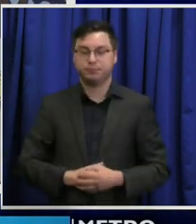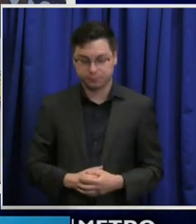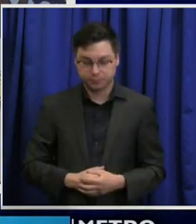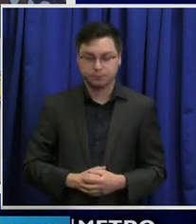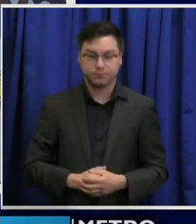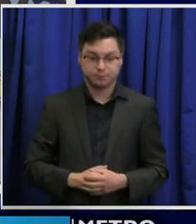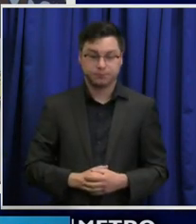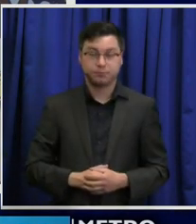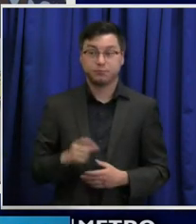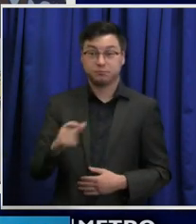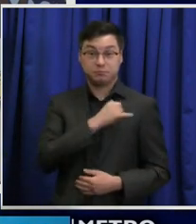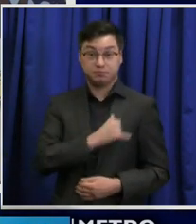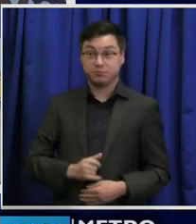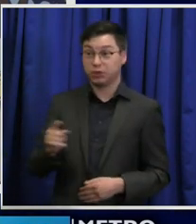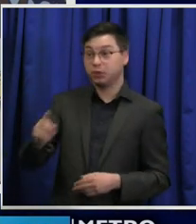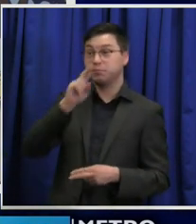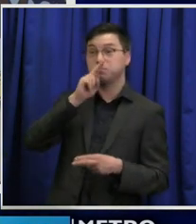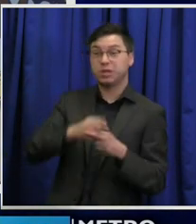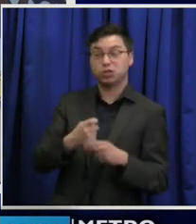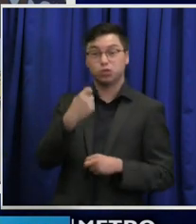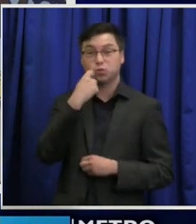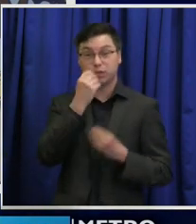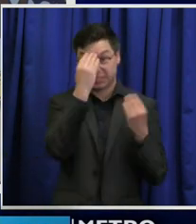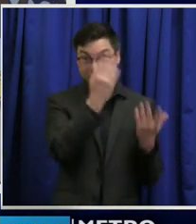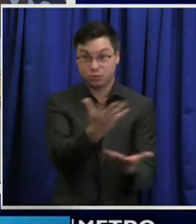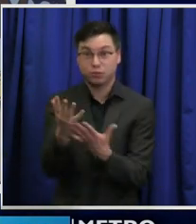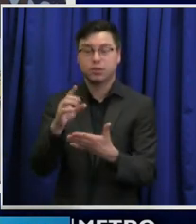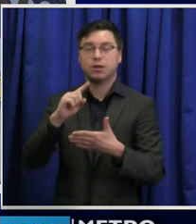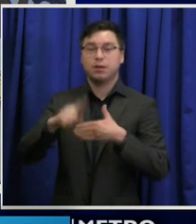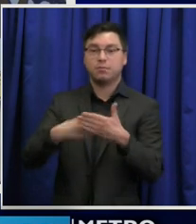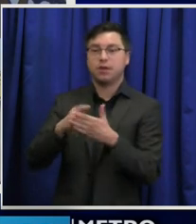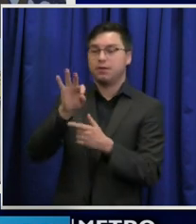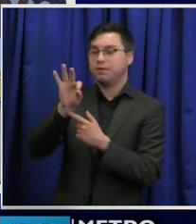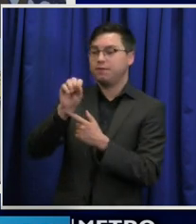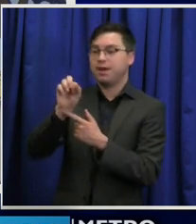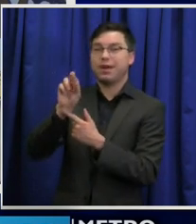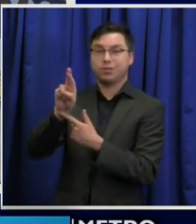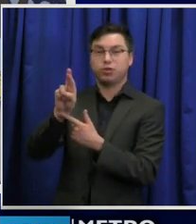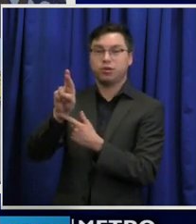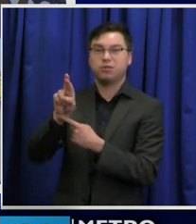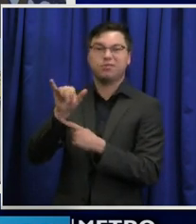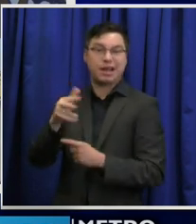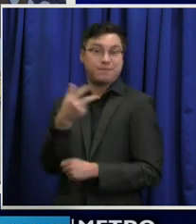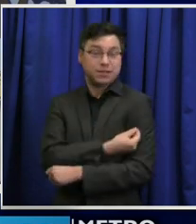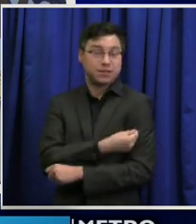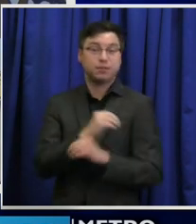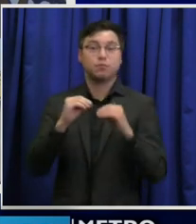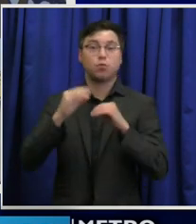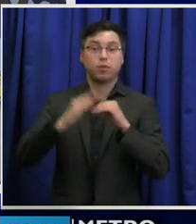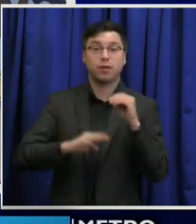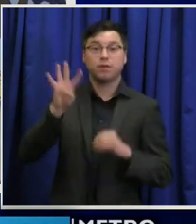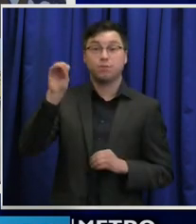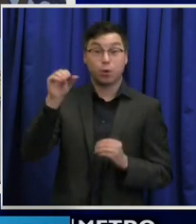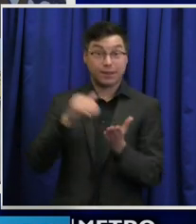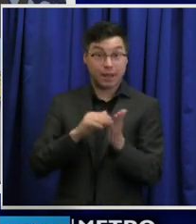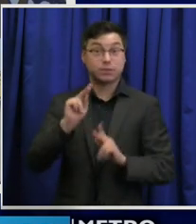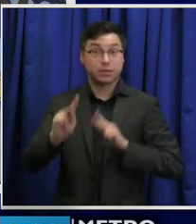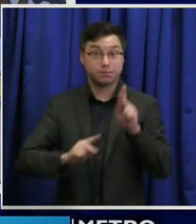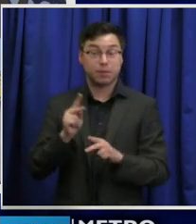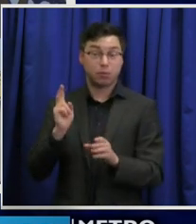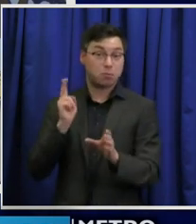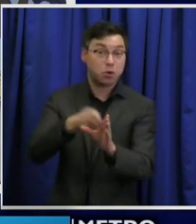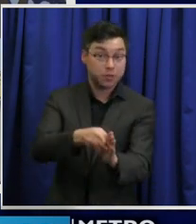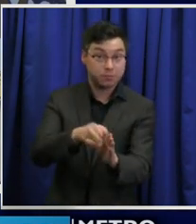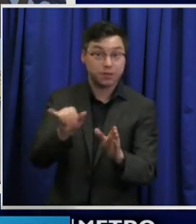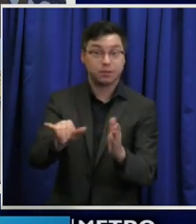As the mayor said, the recent news about the Pfizer vaccine is very encouraging. More than 40,000 people participated and the